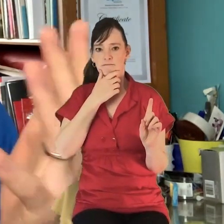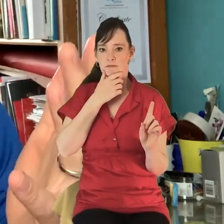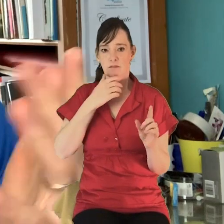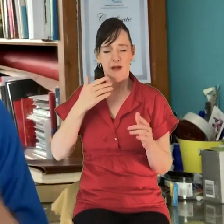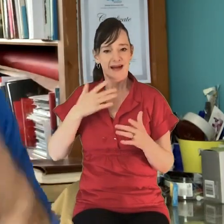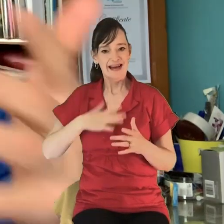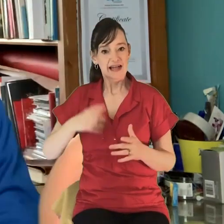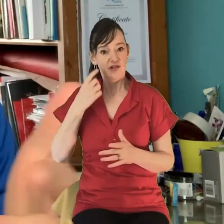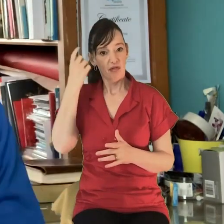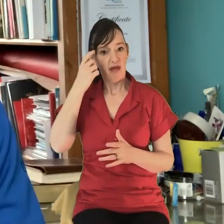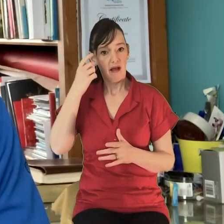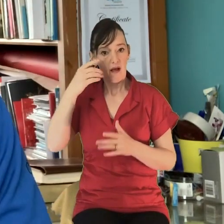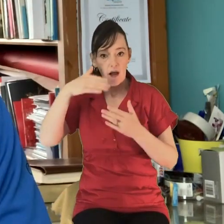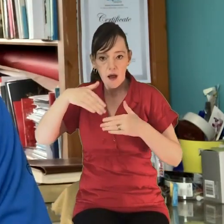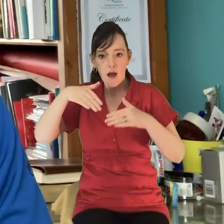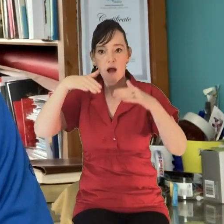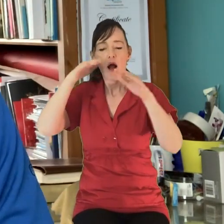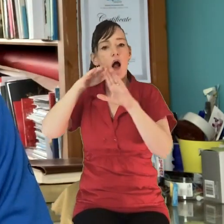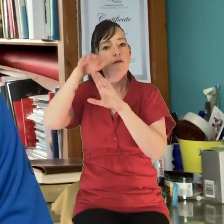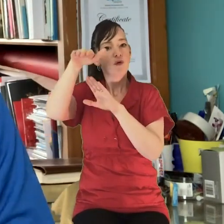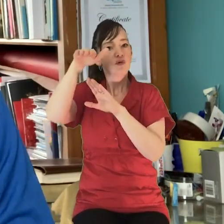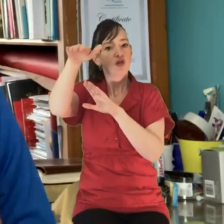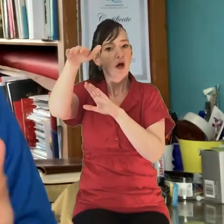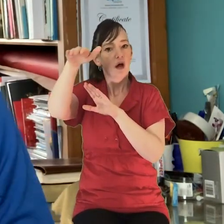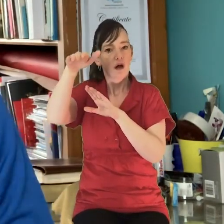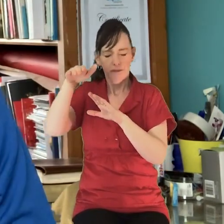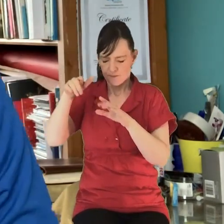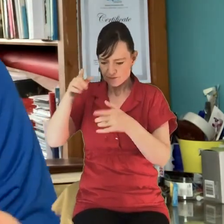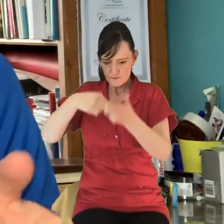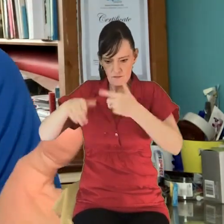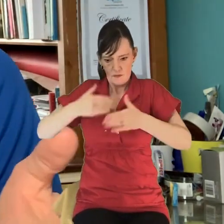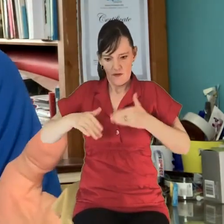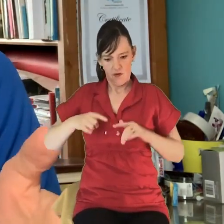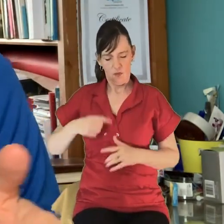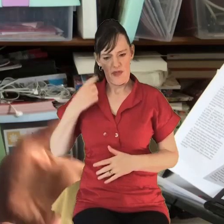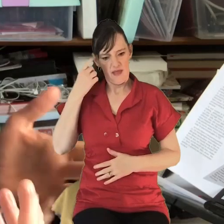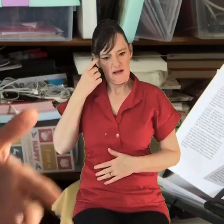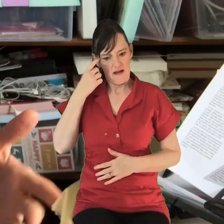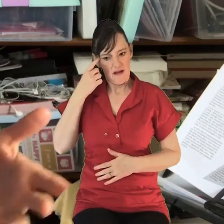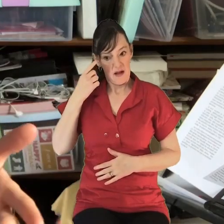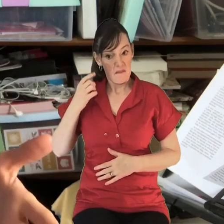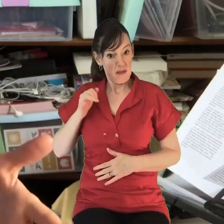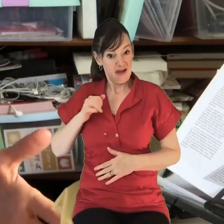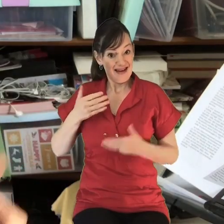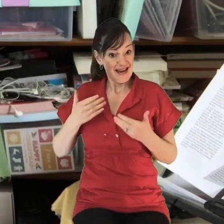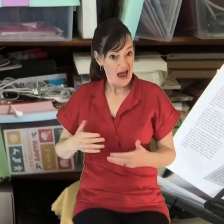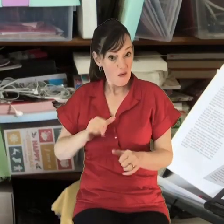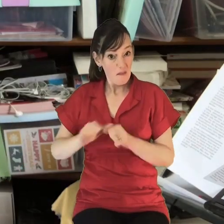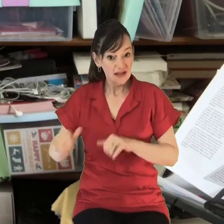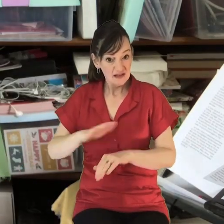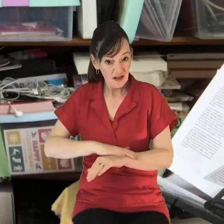think even beyond that. And so there's almost that sense of, well, if not now, you know, when?